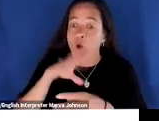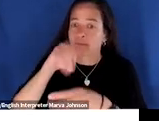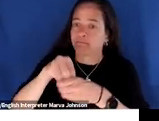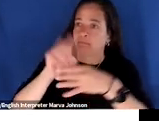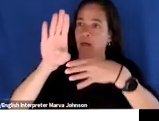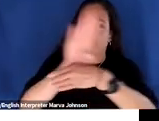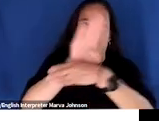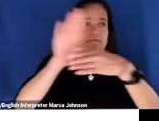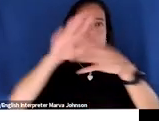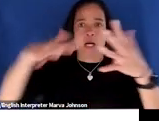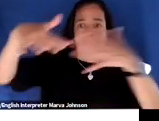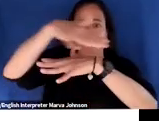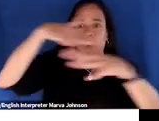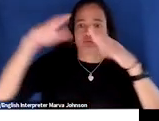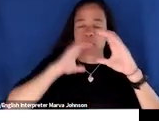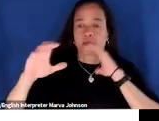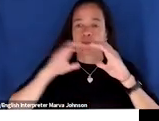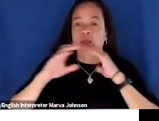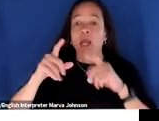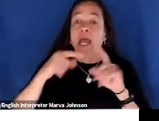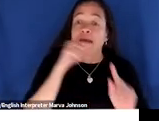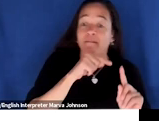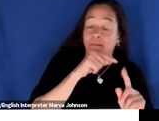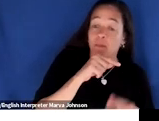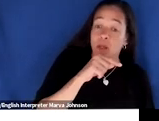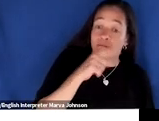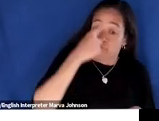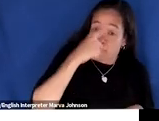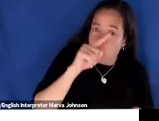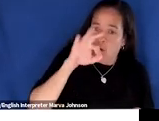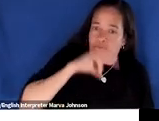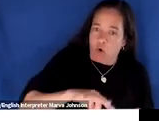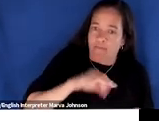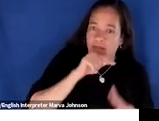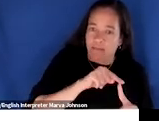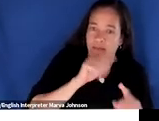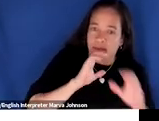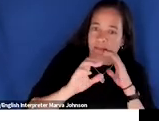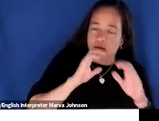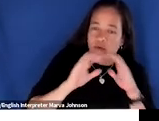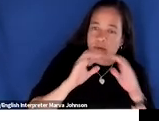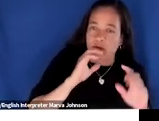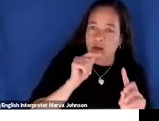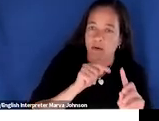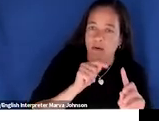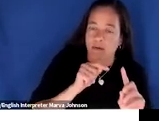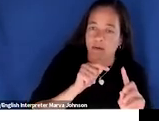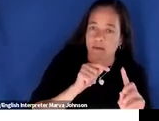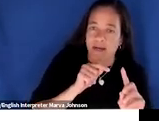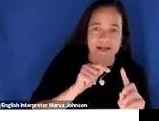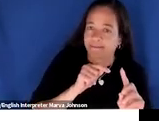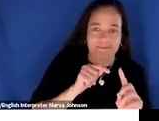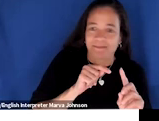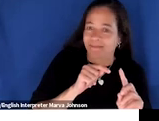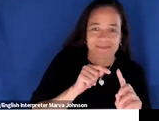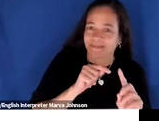lot of the for-profit companies that you're communicating alongside excuse me are not capable of